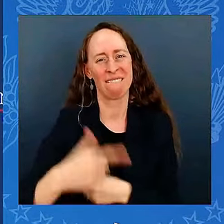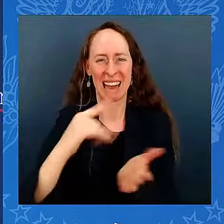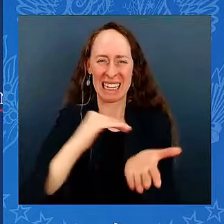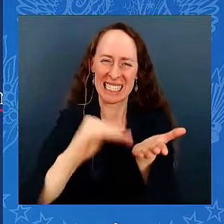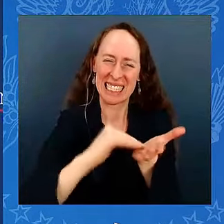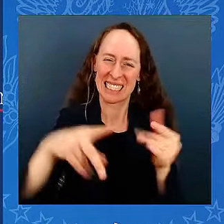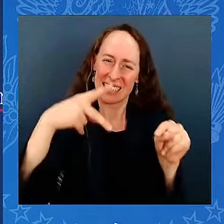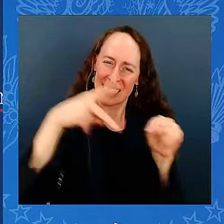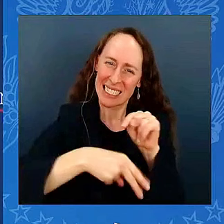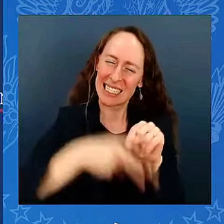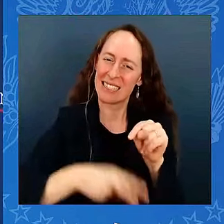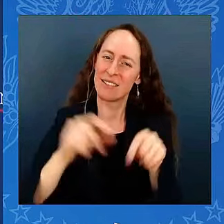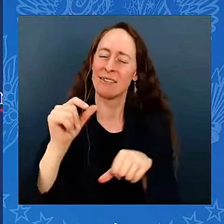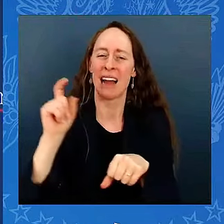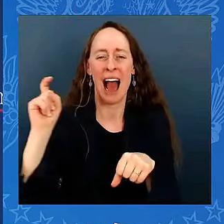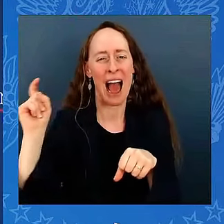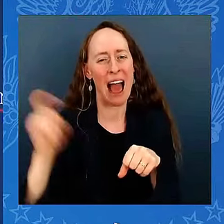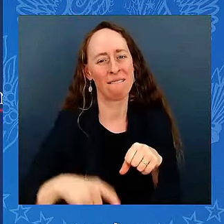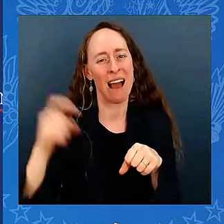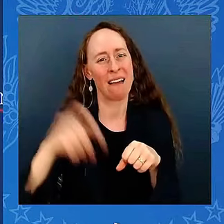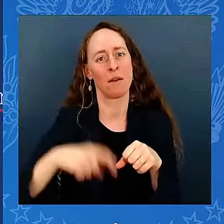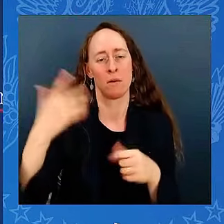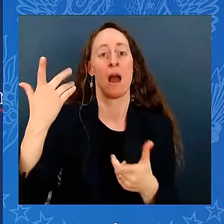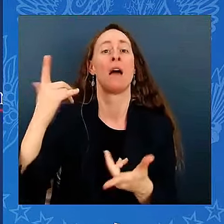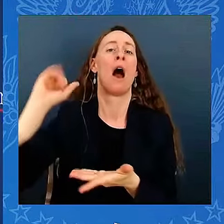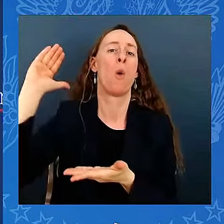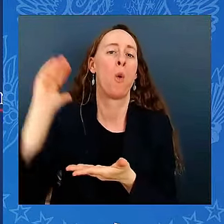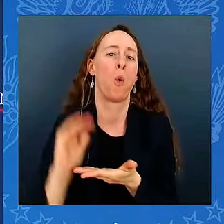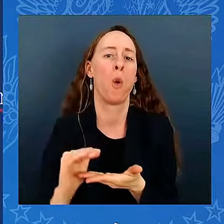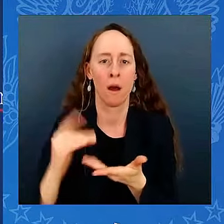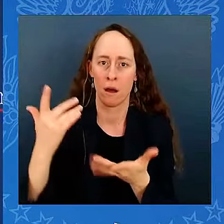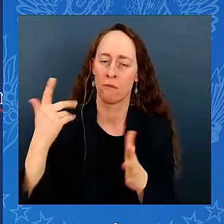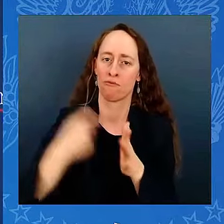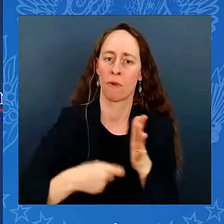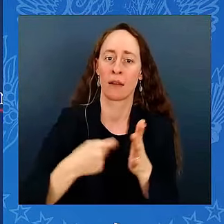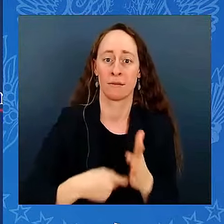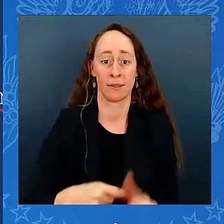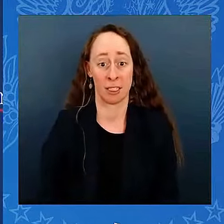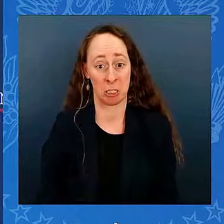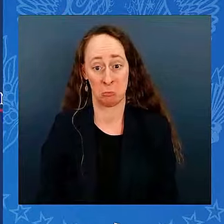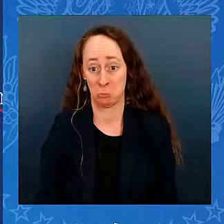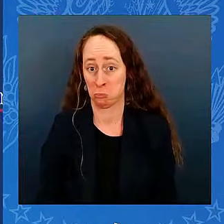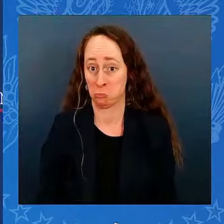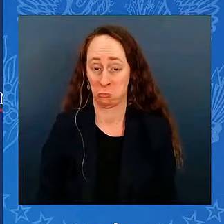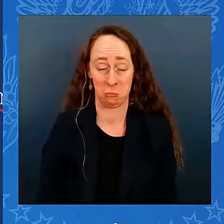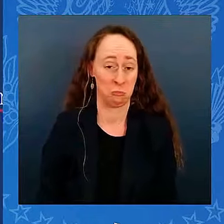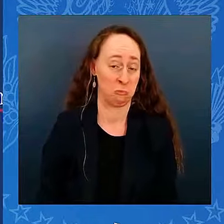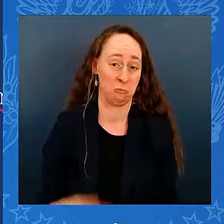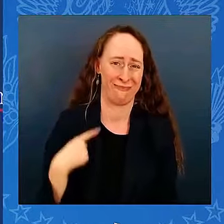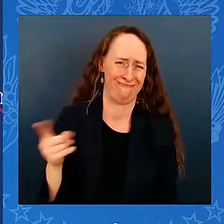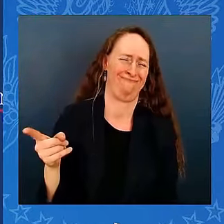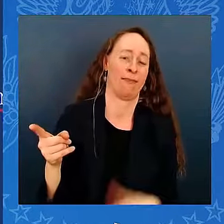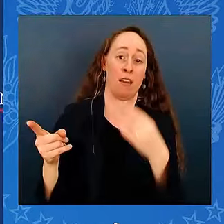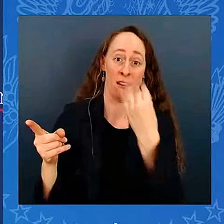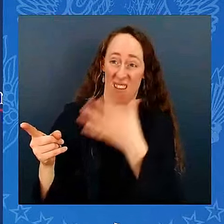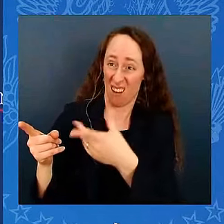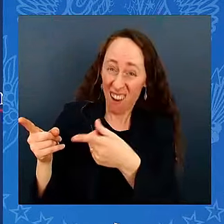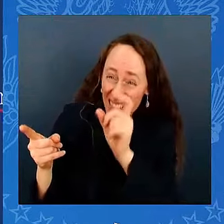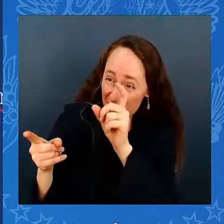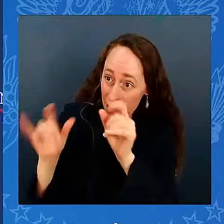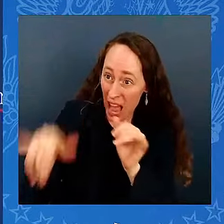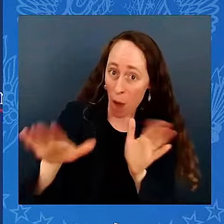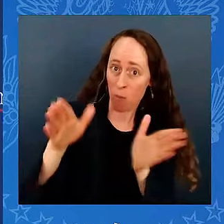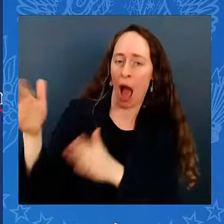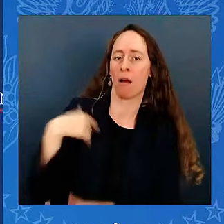recession to get inflation back down. It's possible, but I refuse to accept that. I believe, sometimes over the